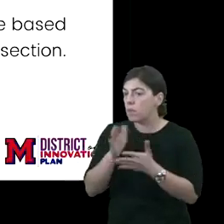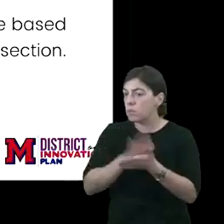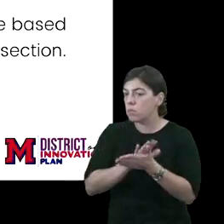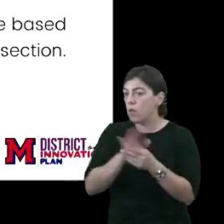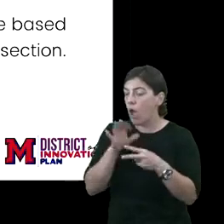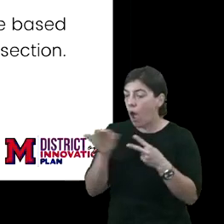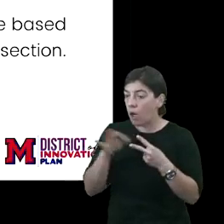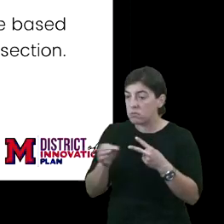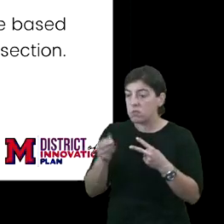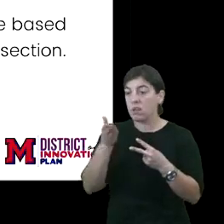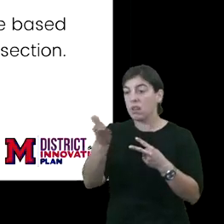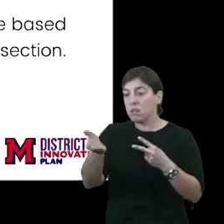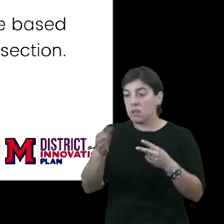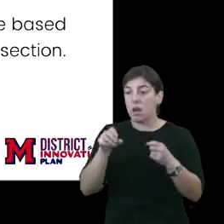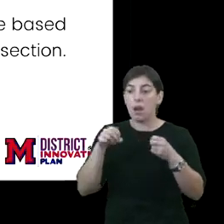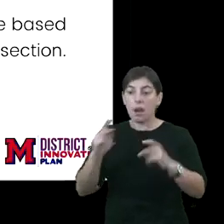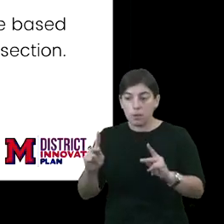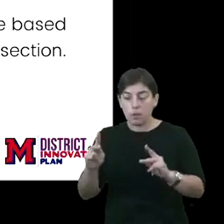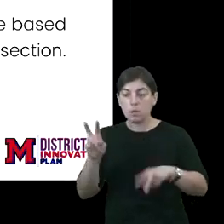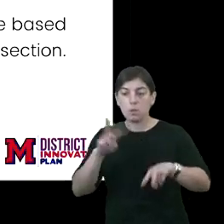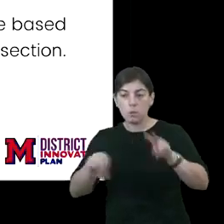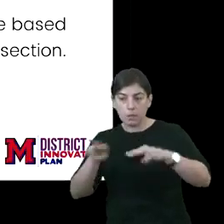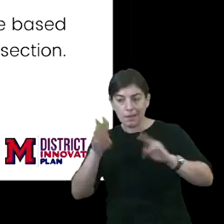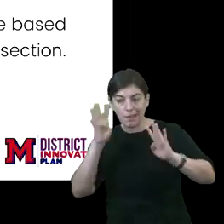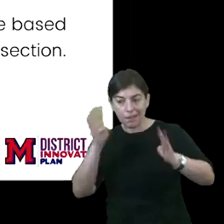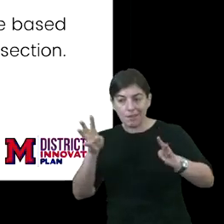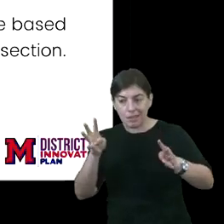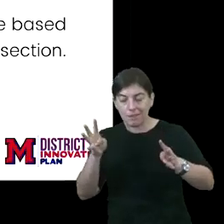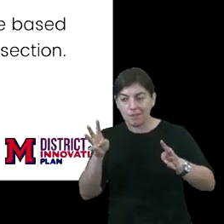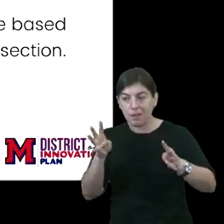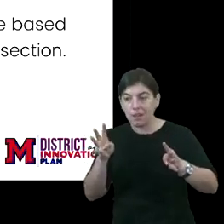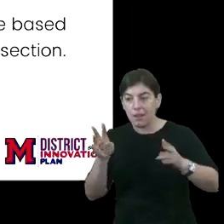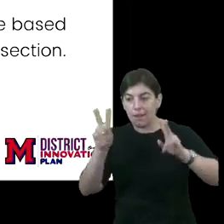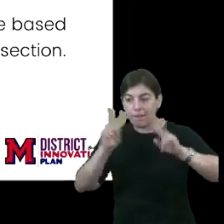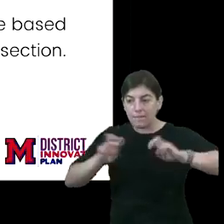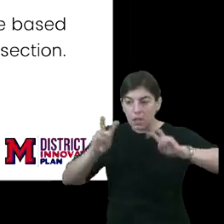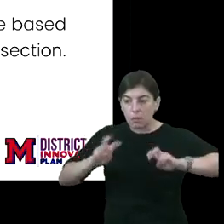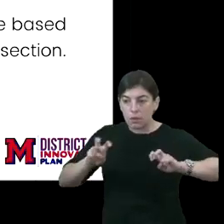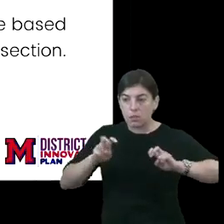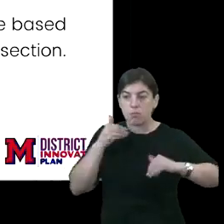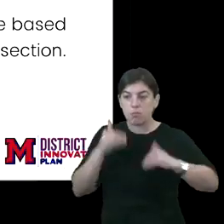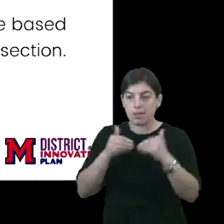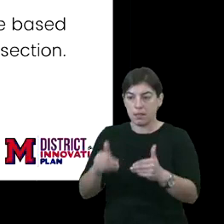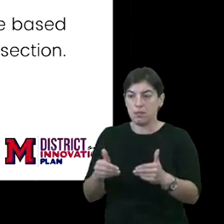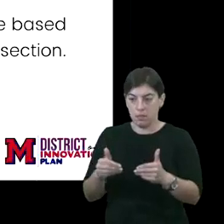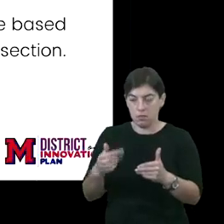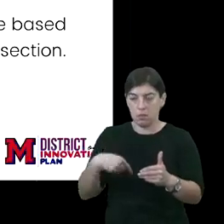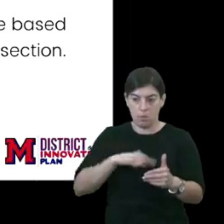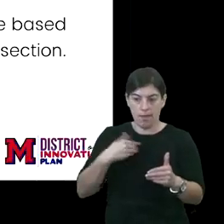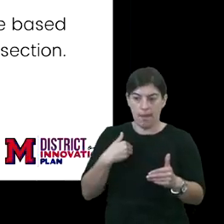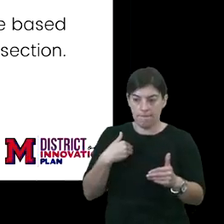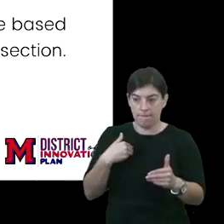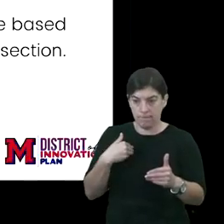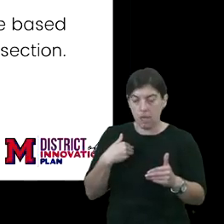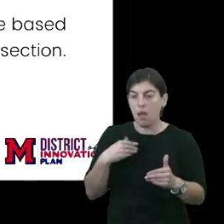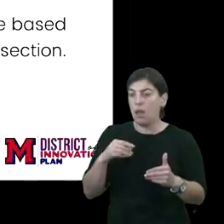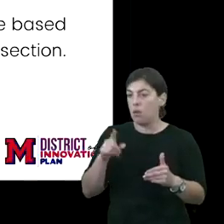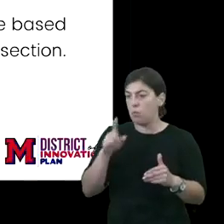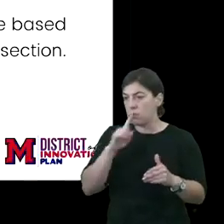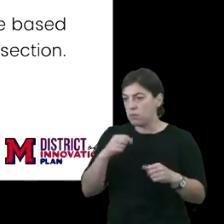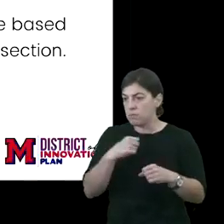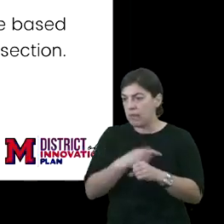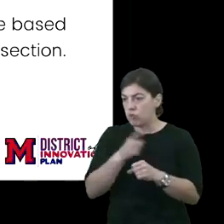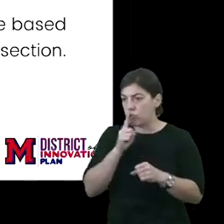options, this is really our opportunity to look at innovative evaluation processes that we have and really